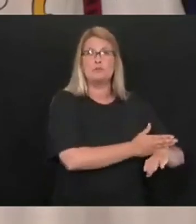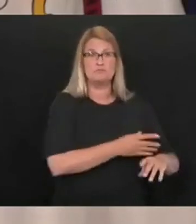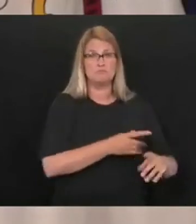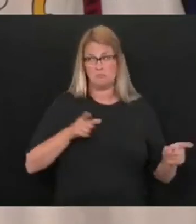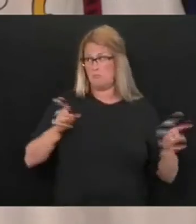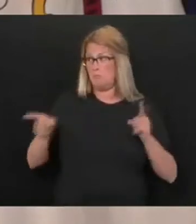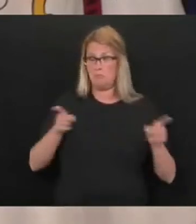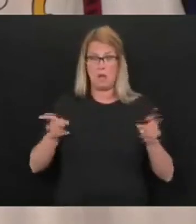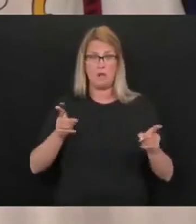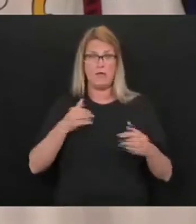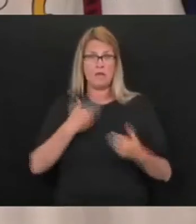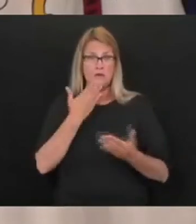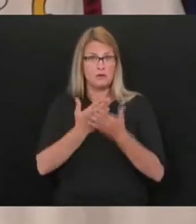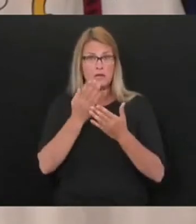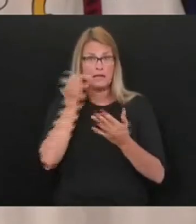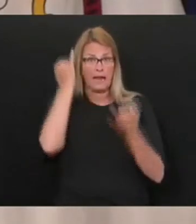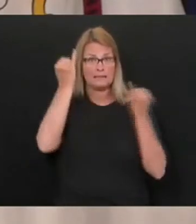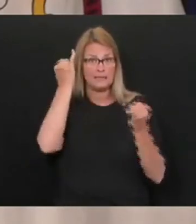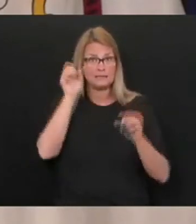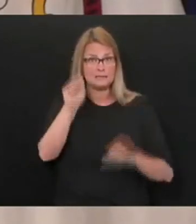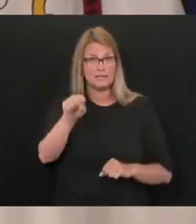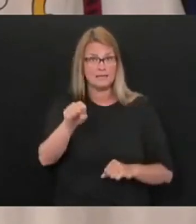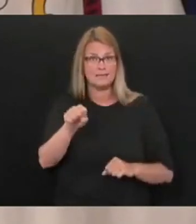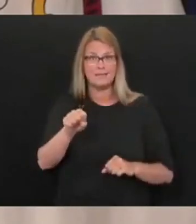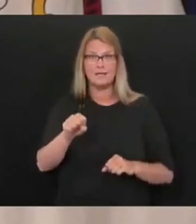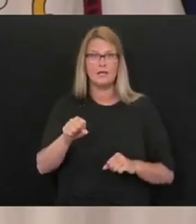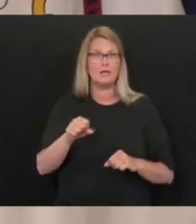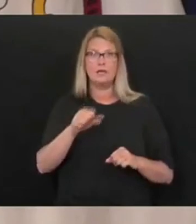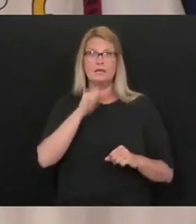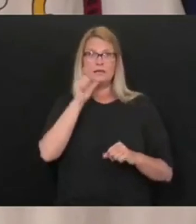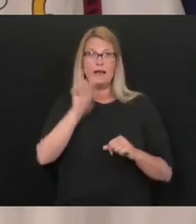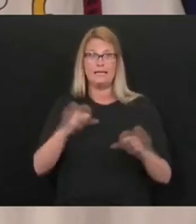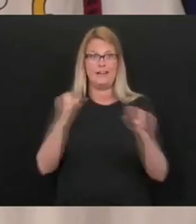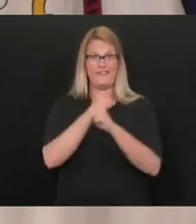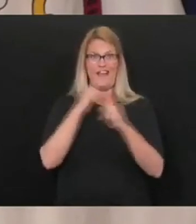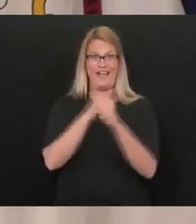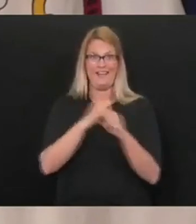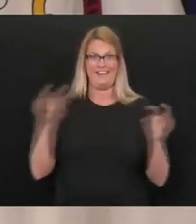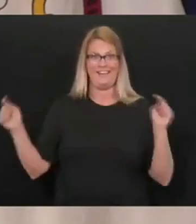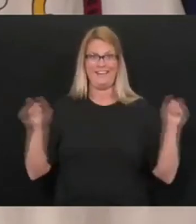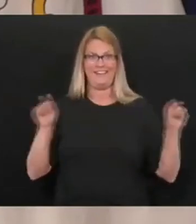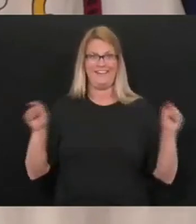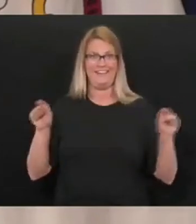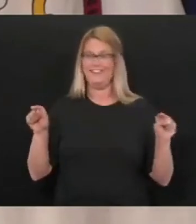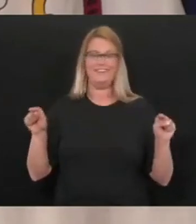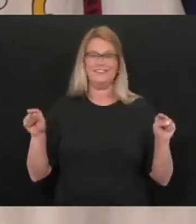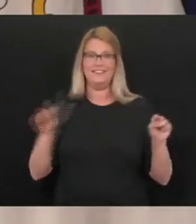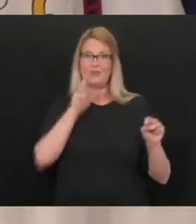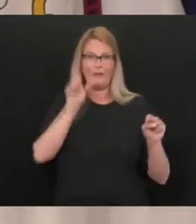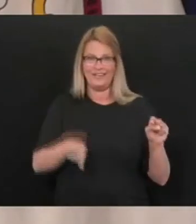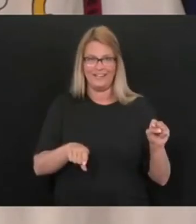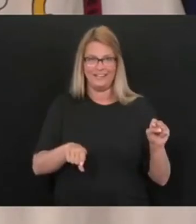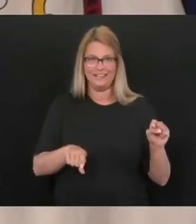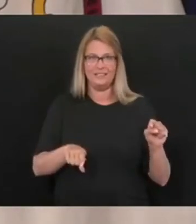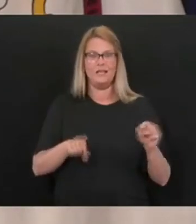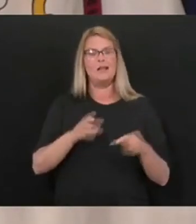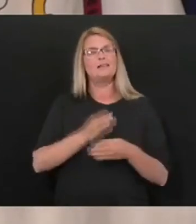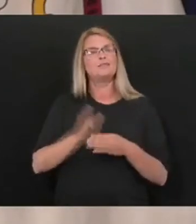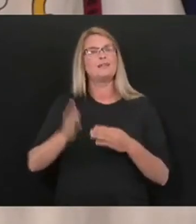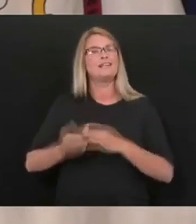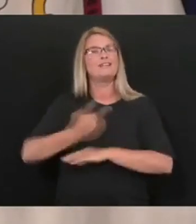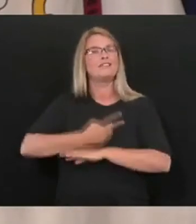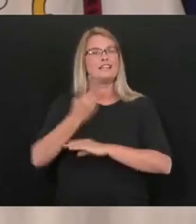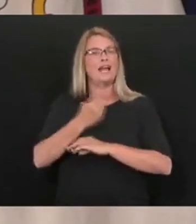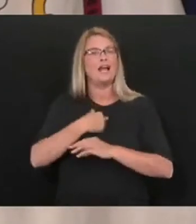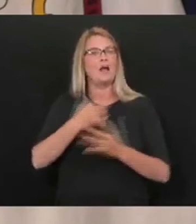idea. Both people had a good idea. We just didn't need to have a food fight about it, you know. And so at the end of the day, I want West